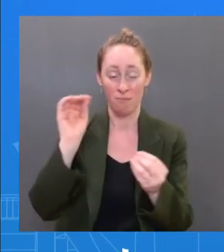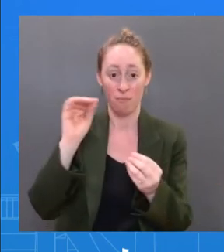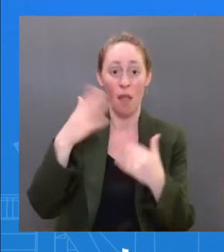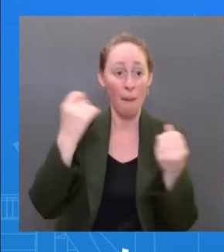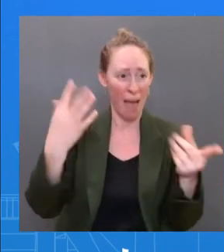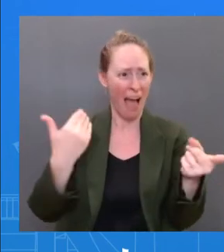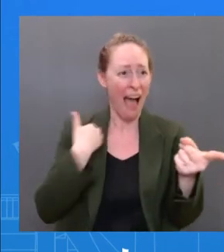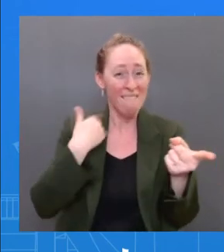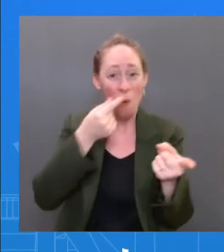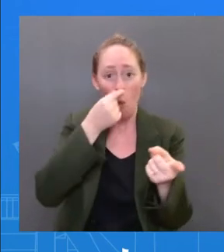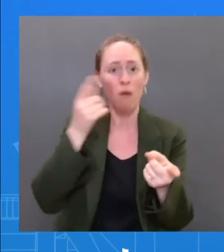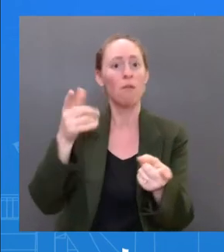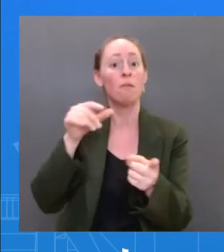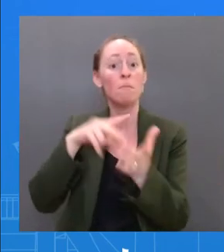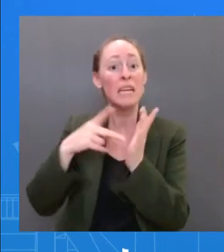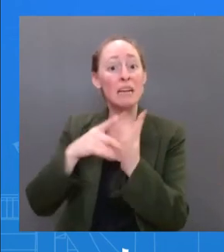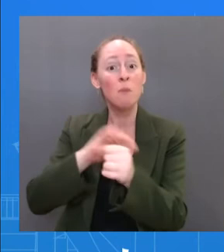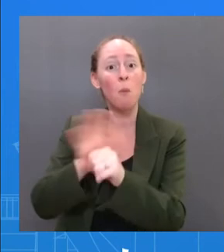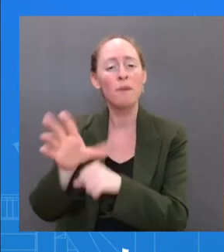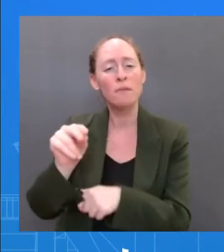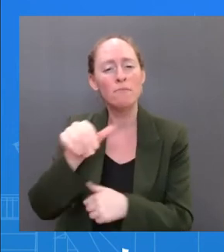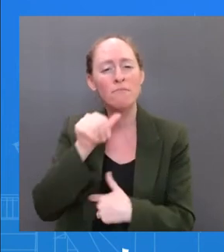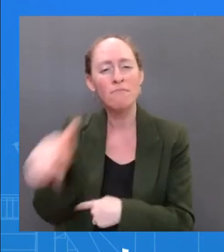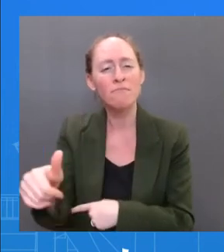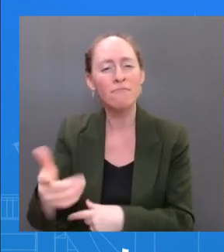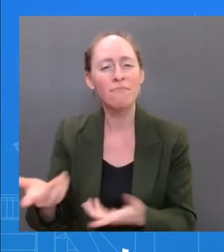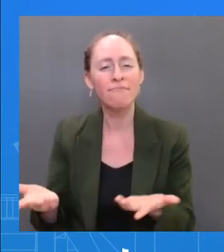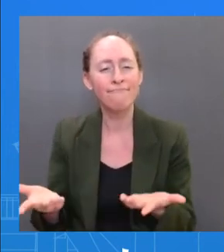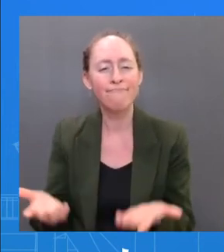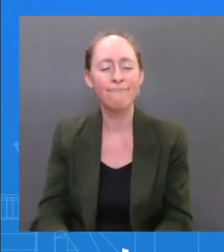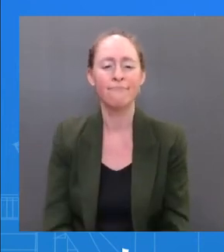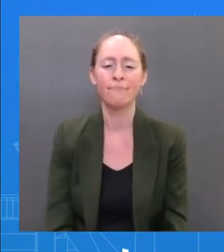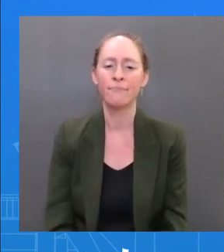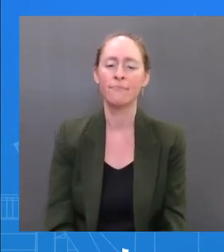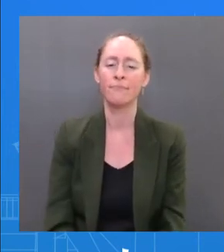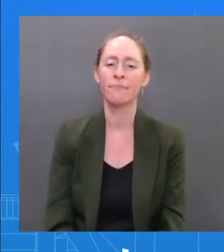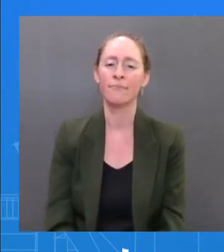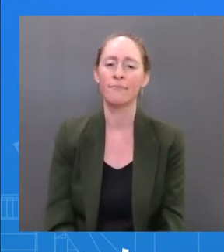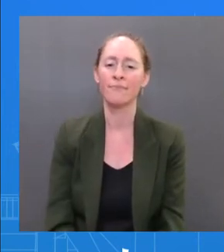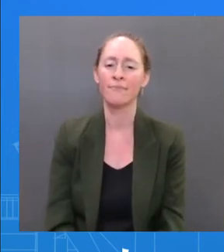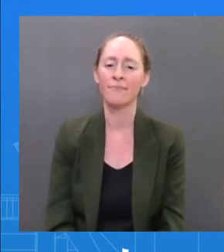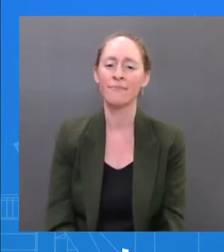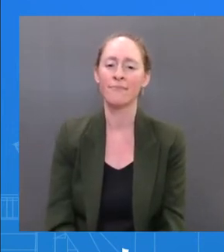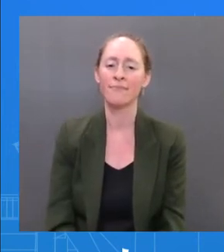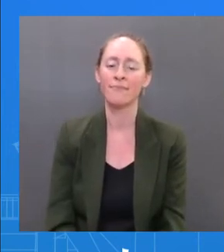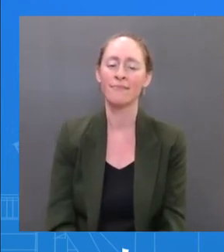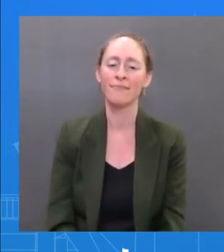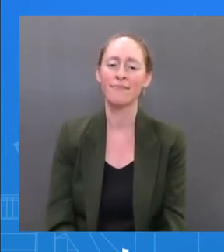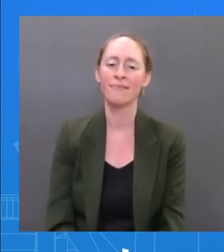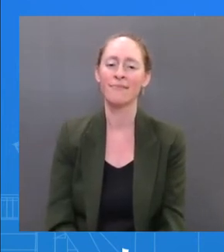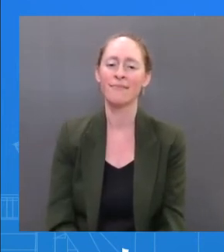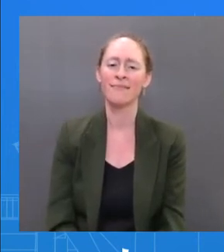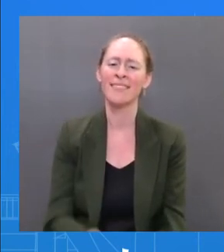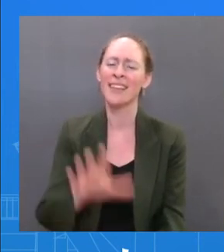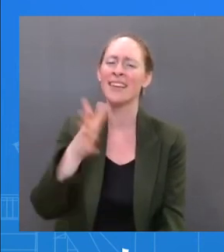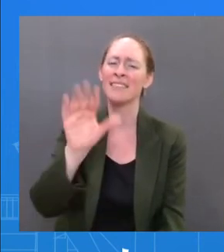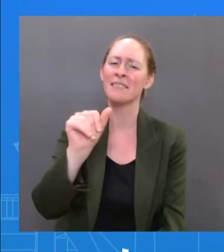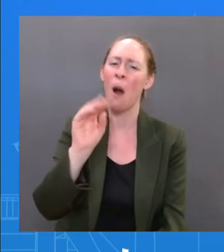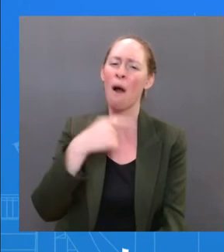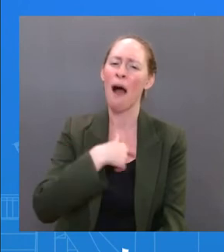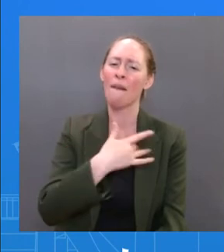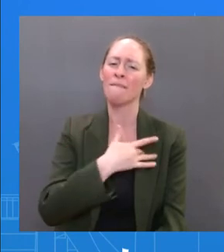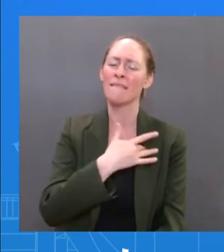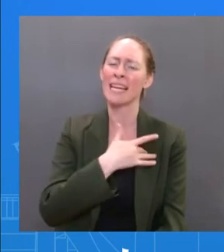at, right, is — is just — you know, it is just — it's a bit far-reaching. And the moment that he tested positive